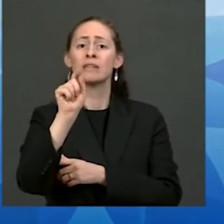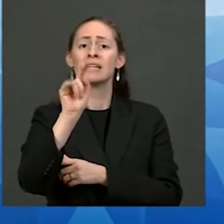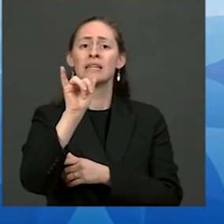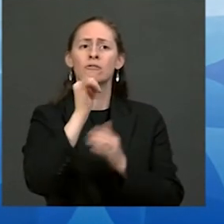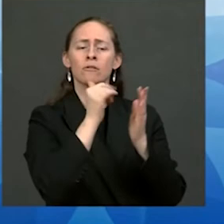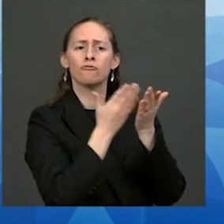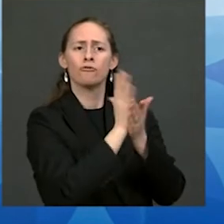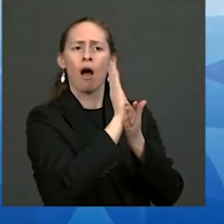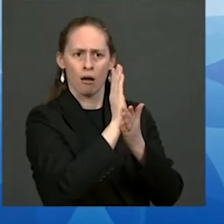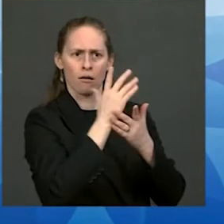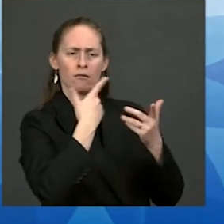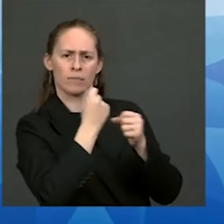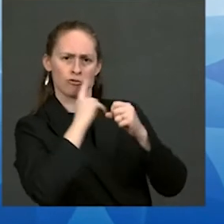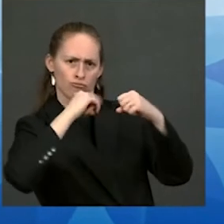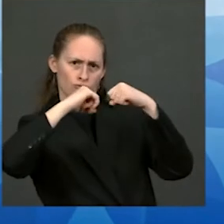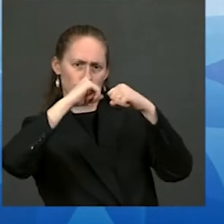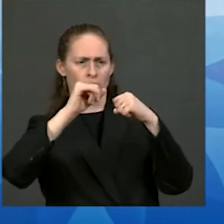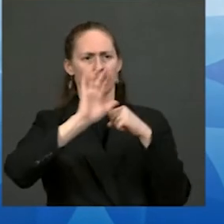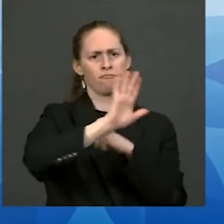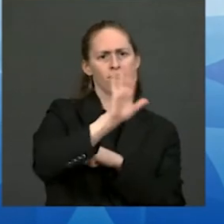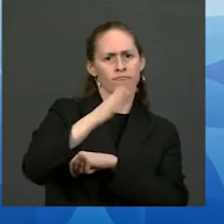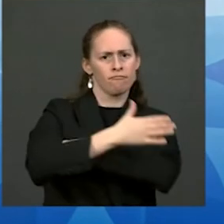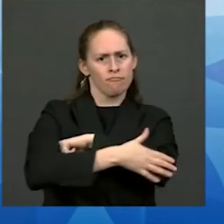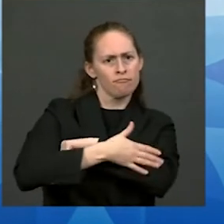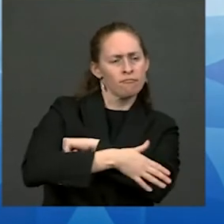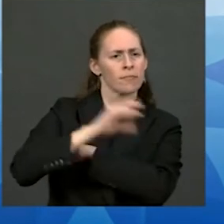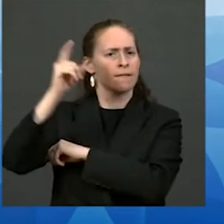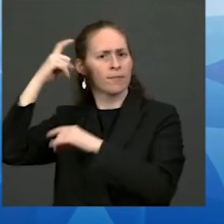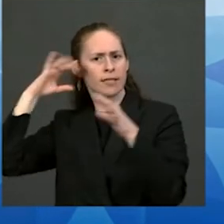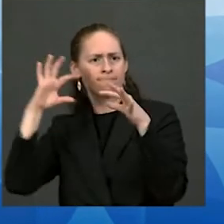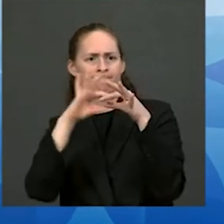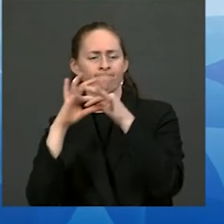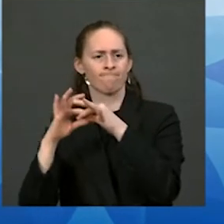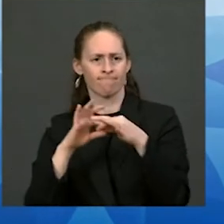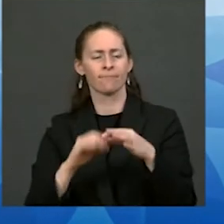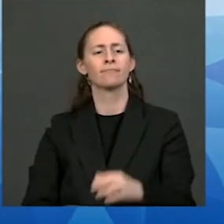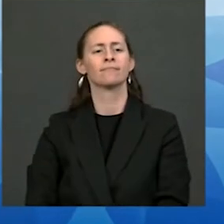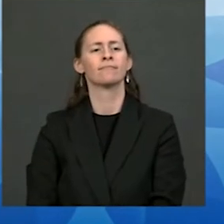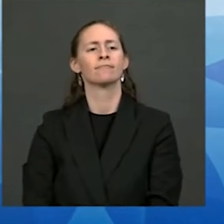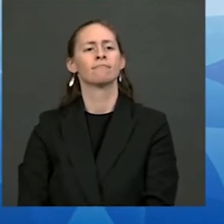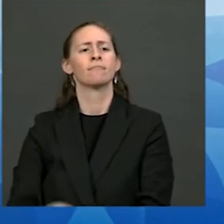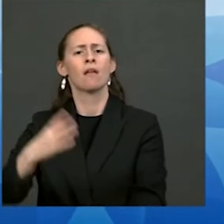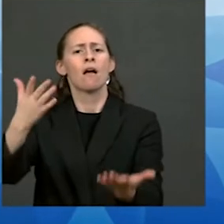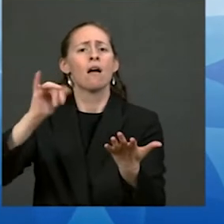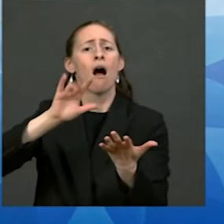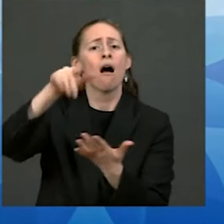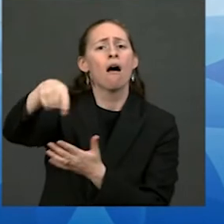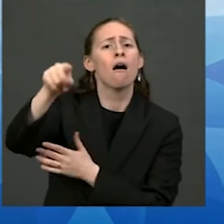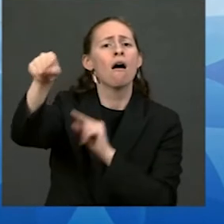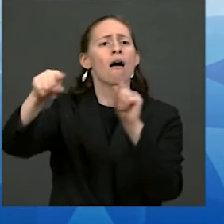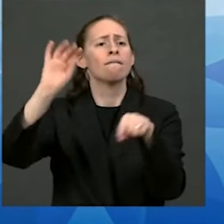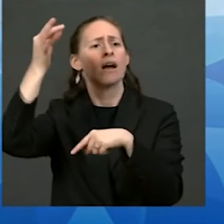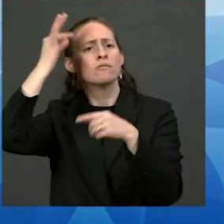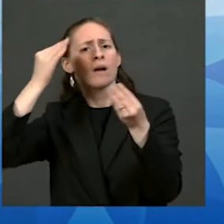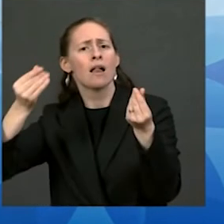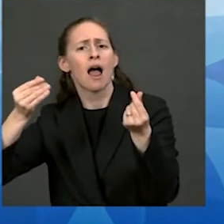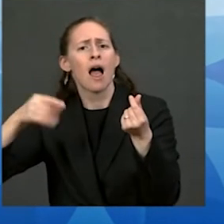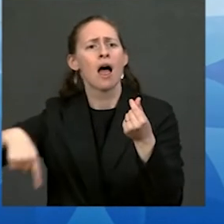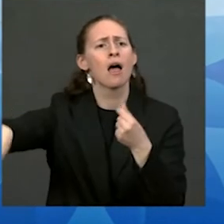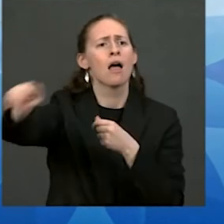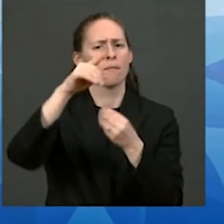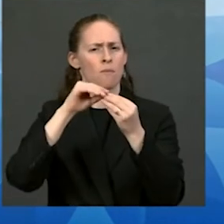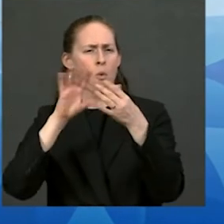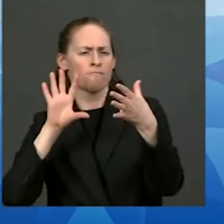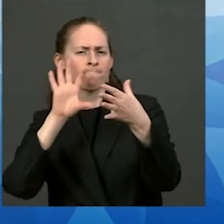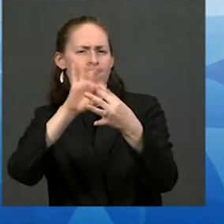increase tribal participation in the management and stewardship of federal lands third my administration will be the first